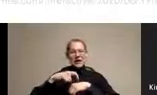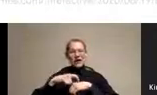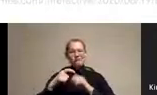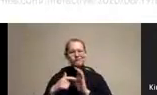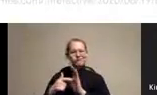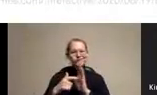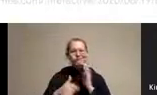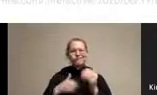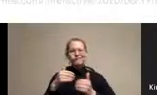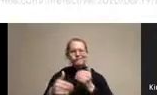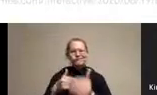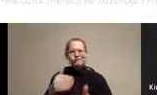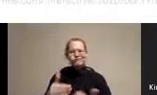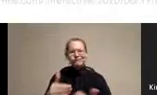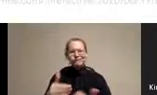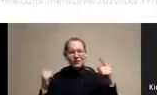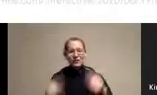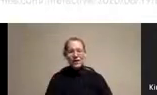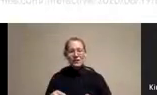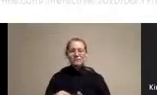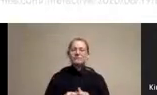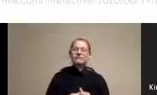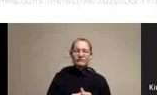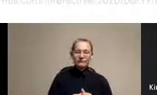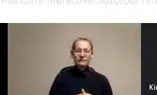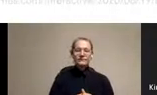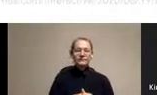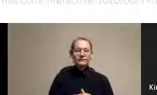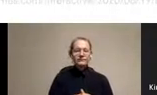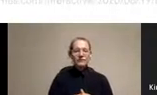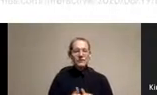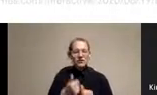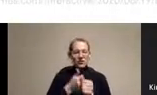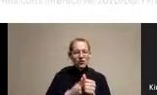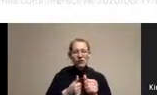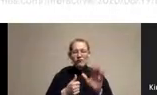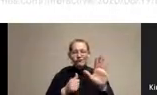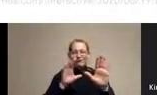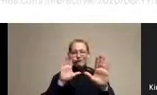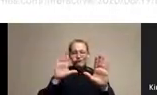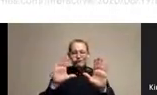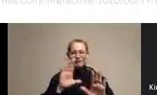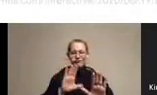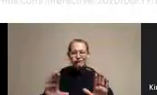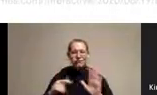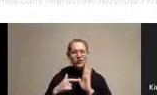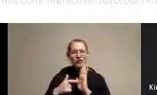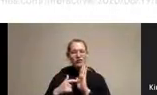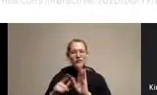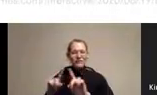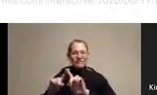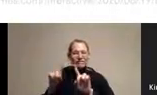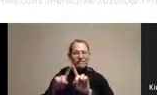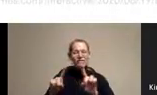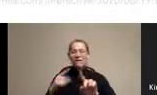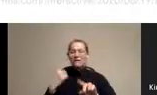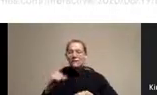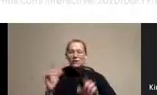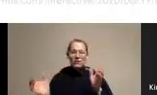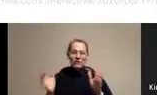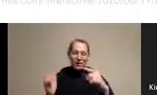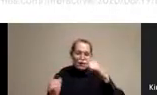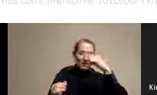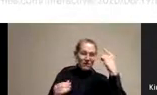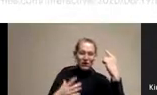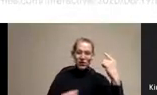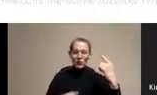fewer people going to a four-year college degree, lower median household income, lower homeownership rate, more incarceration rate, all of that among black Americans than white Americans. And then, of course,